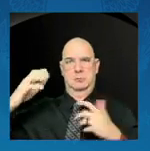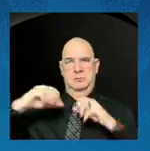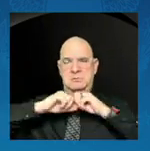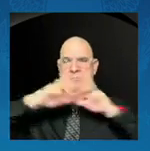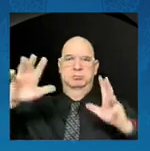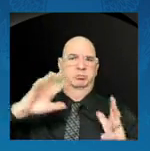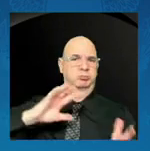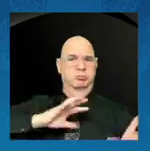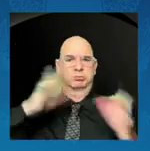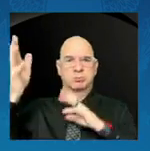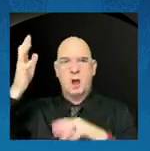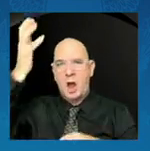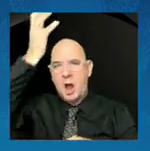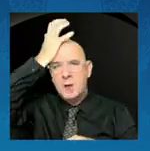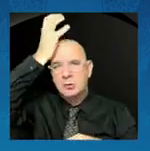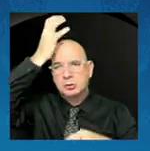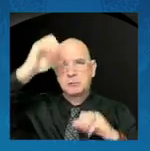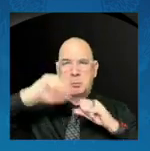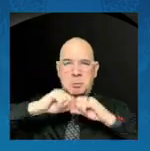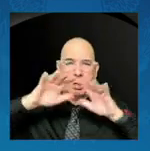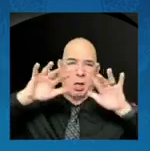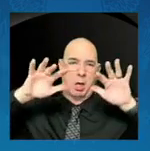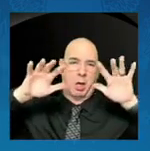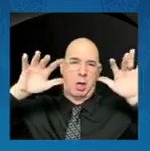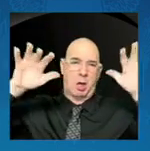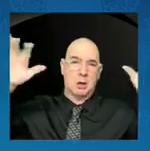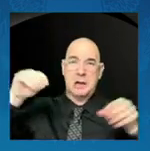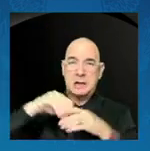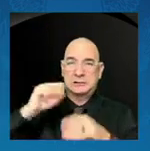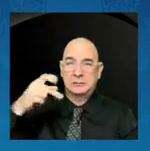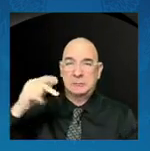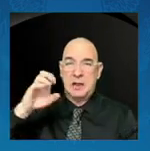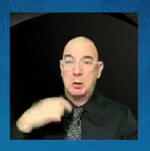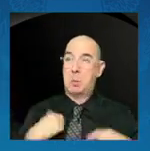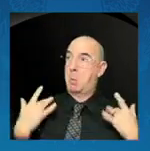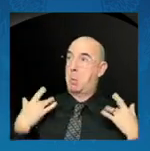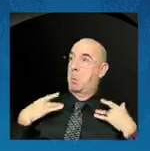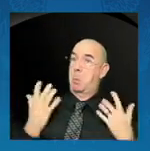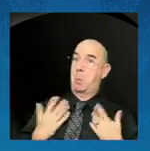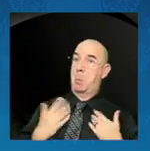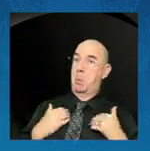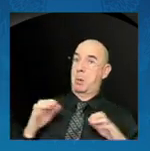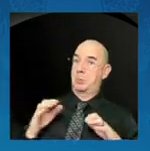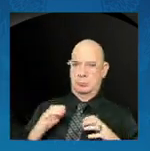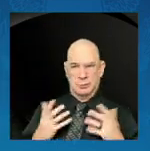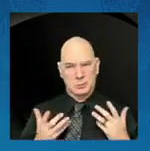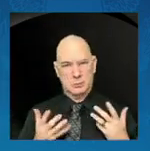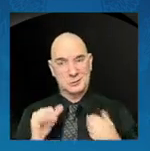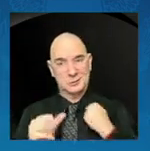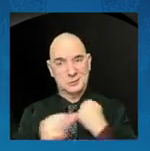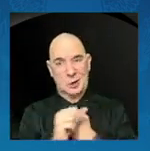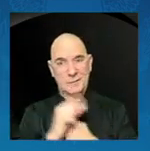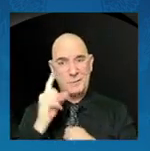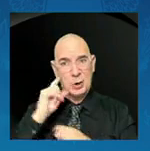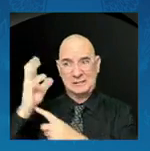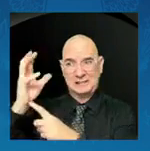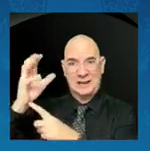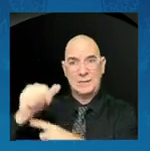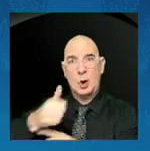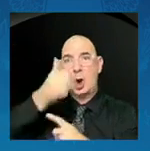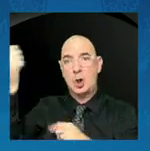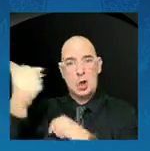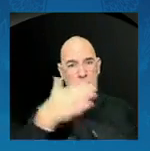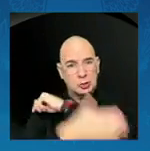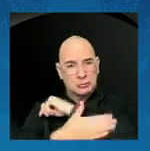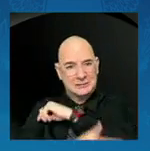This. Irresponsible. Act. Endangered. satellites. Of other nations. As well as astronauts.